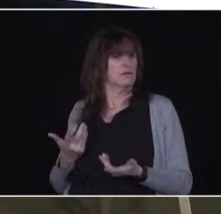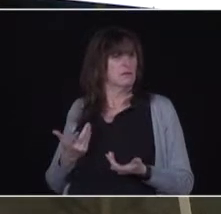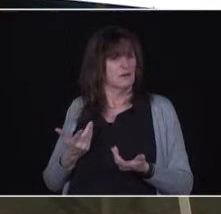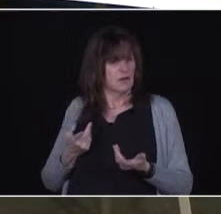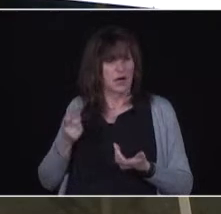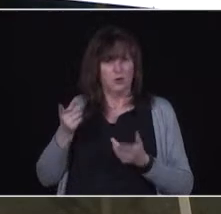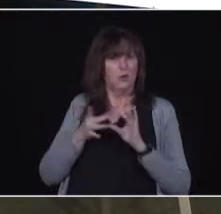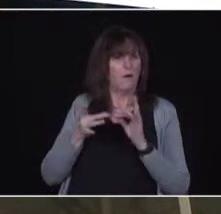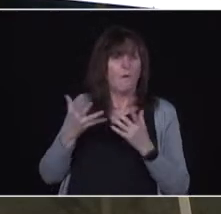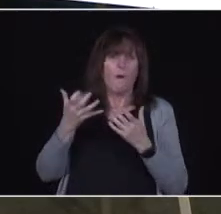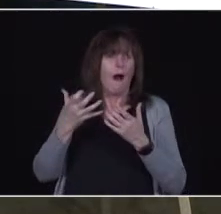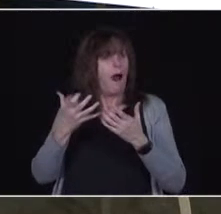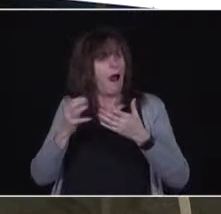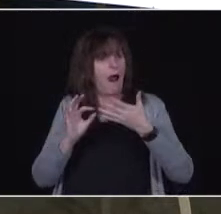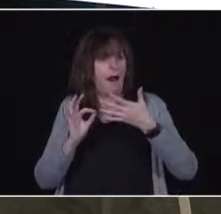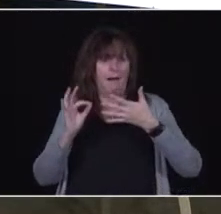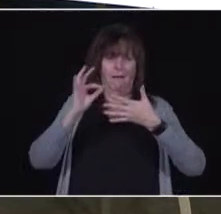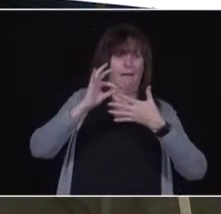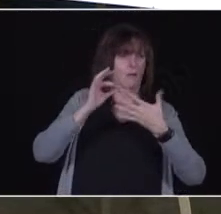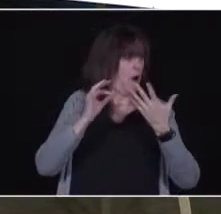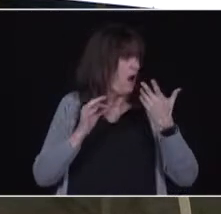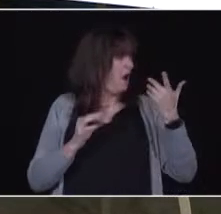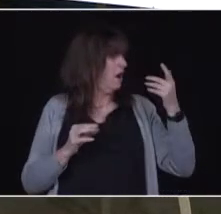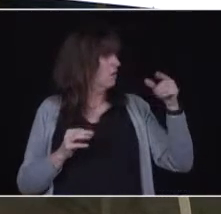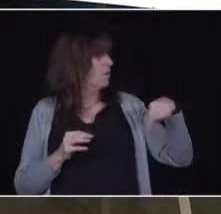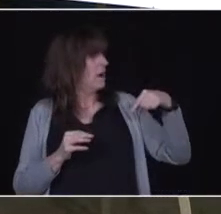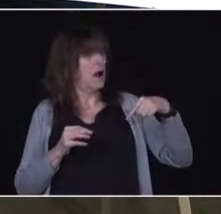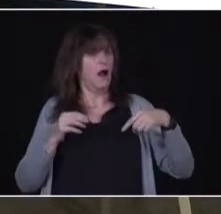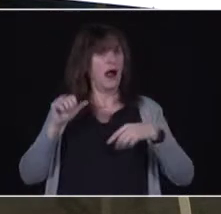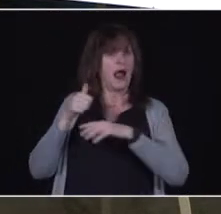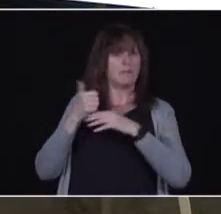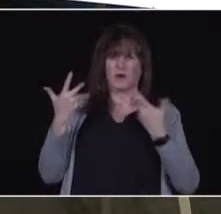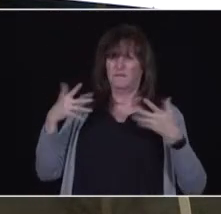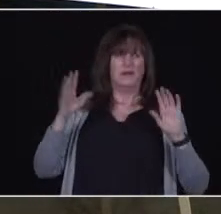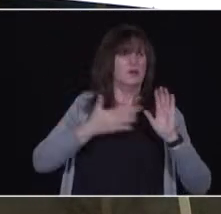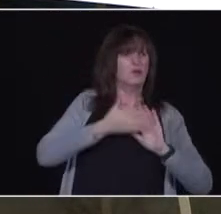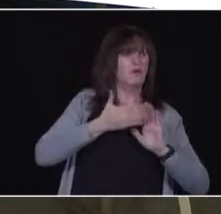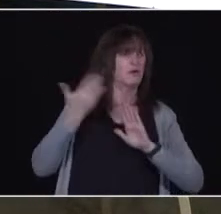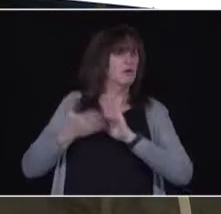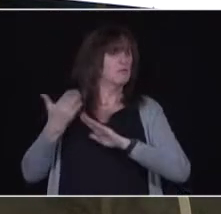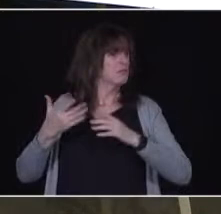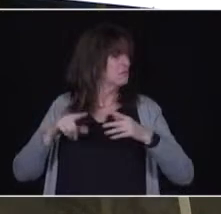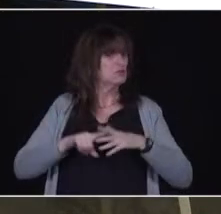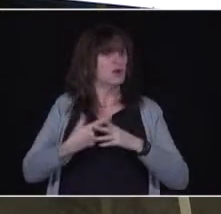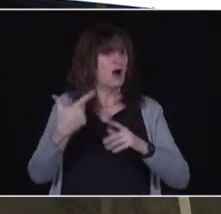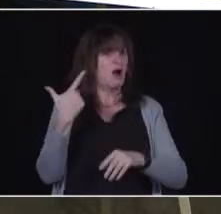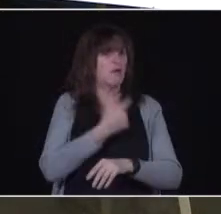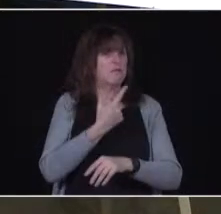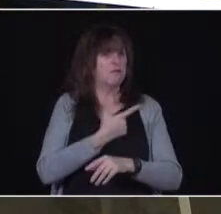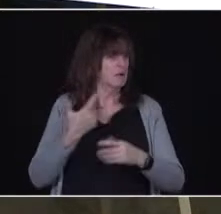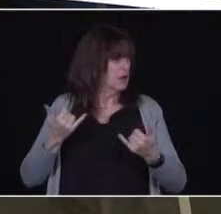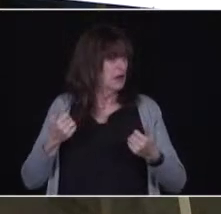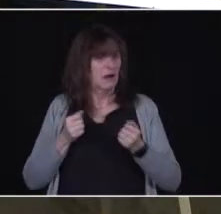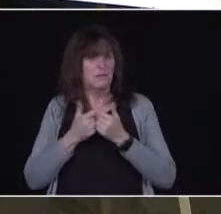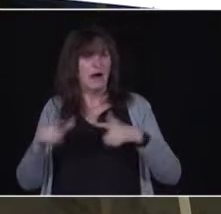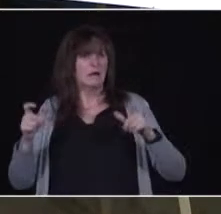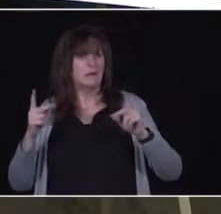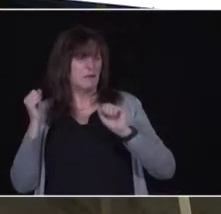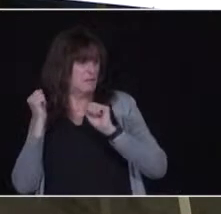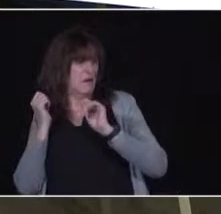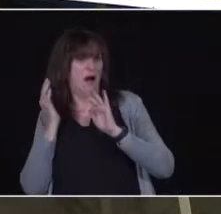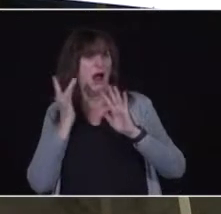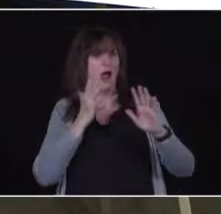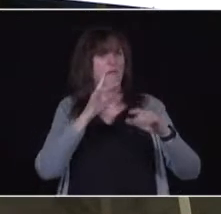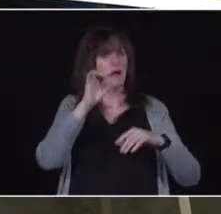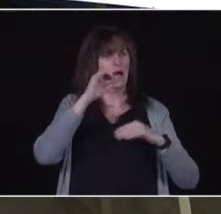provinces have launched theirs and in fact, other provinces are starting to vaccinate to get people in the 80-plus age